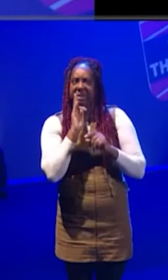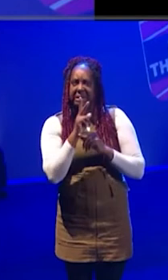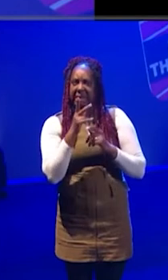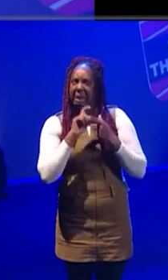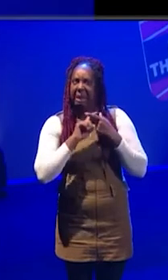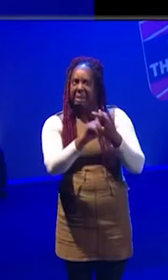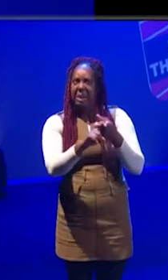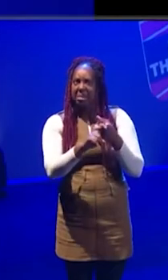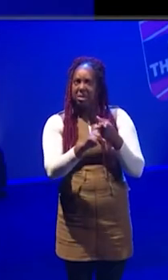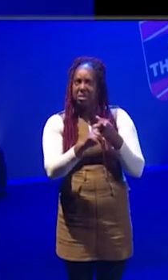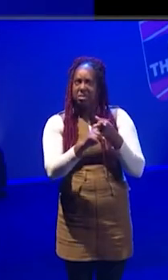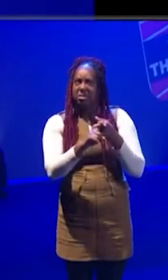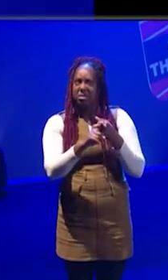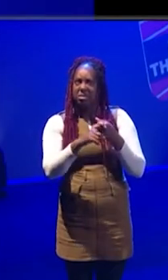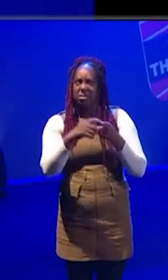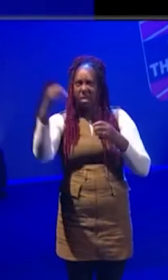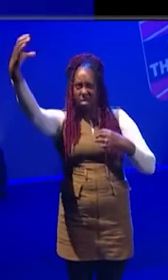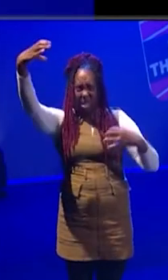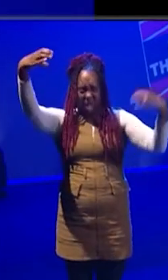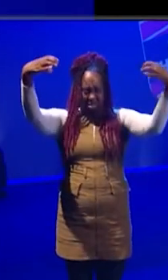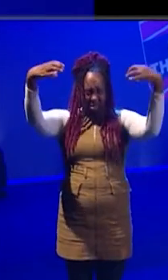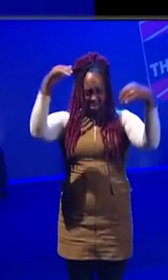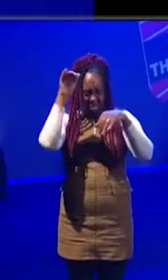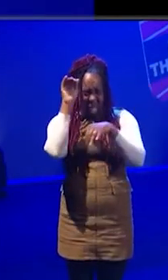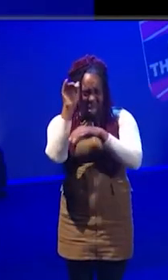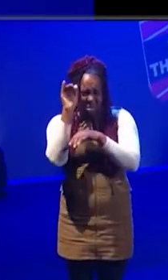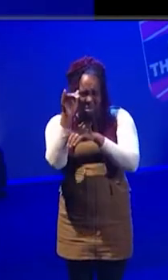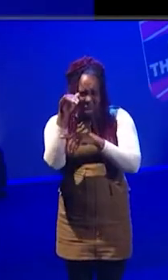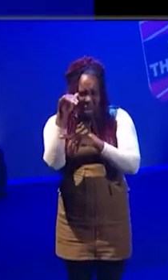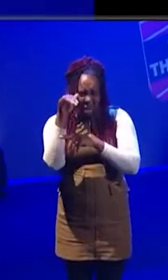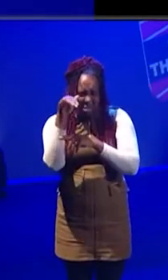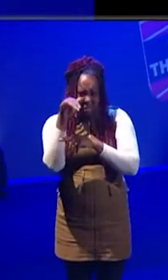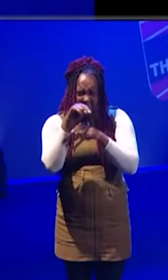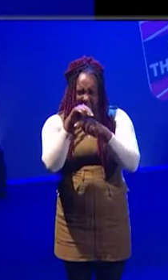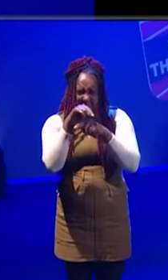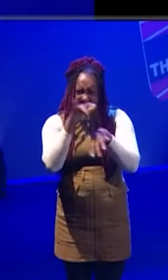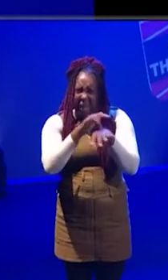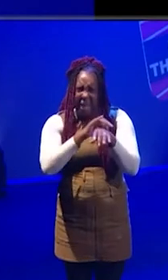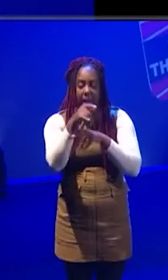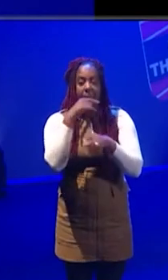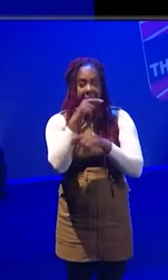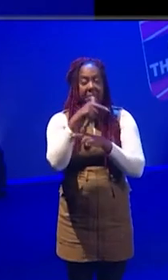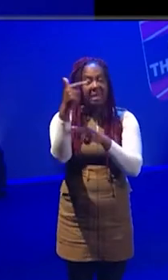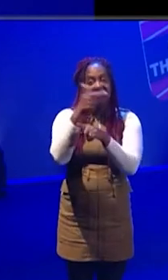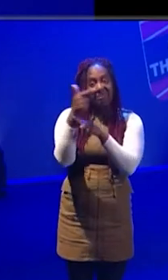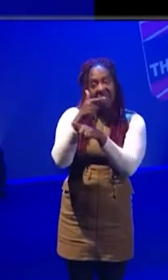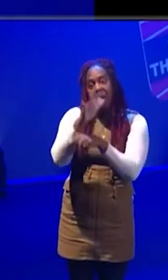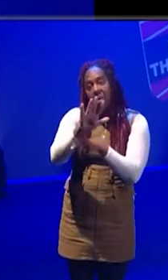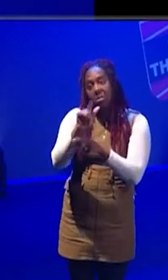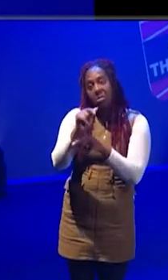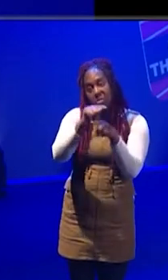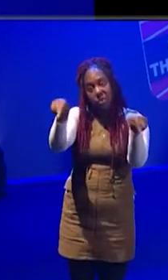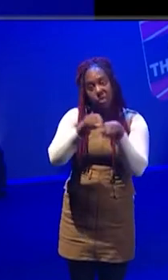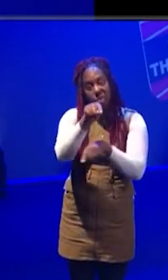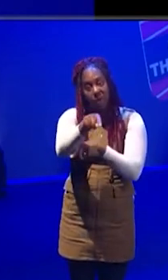job at all, outside of theatre maybe, with film studios and stuff. But basically, people have a lot more